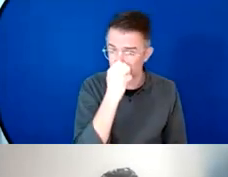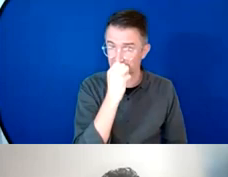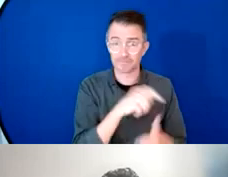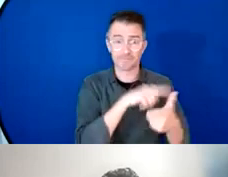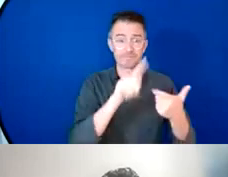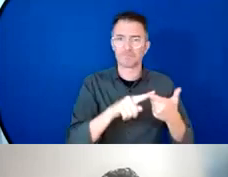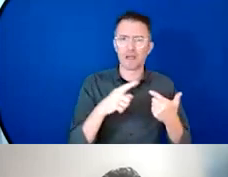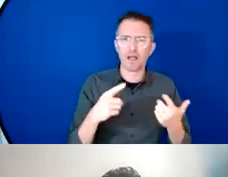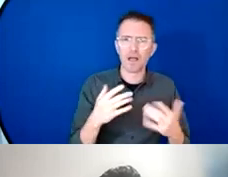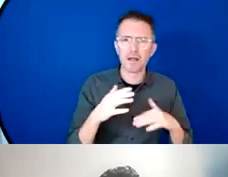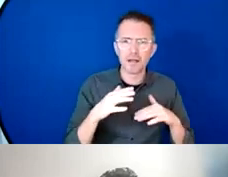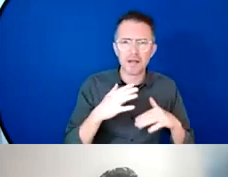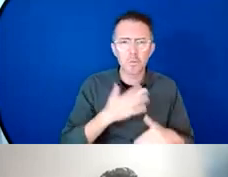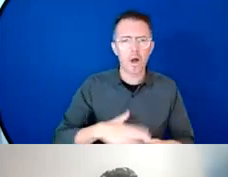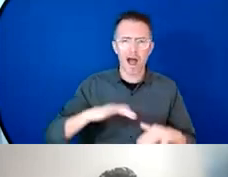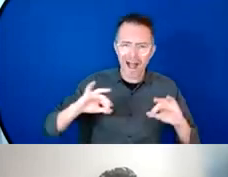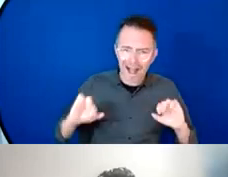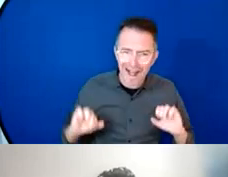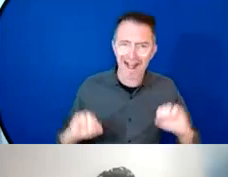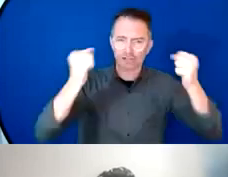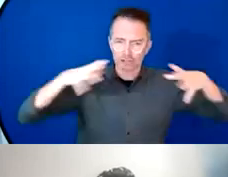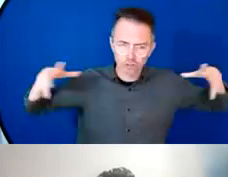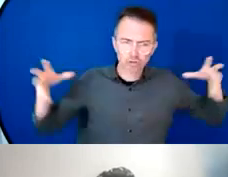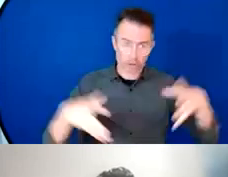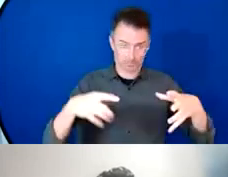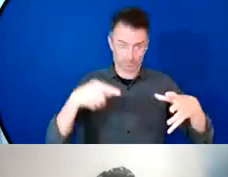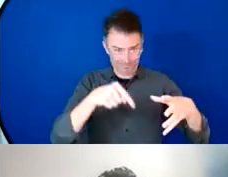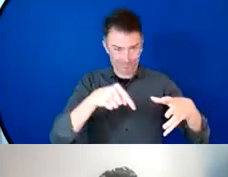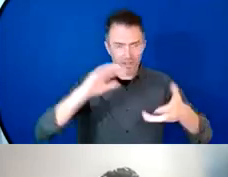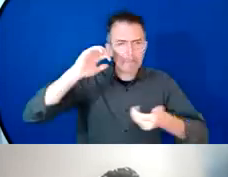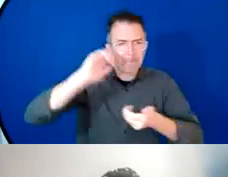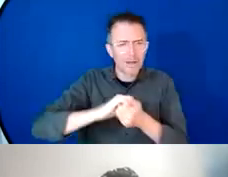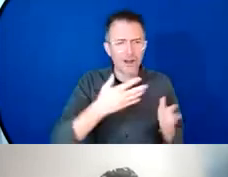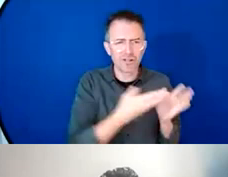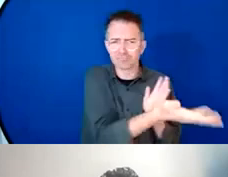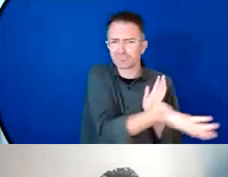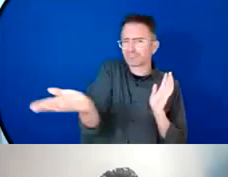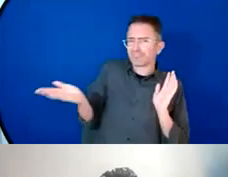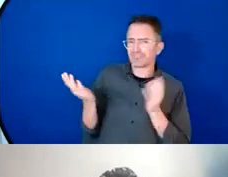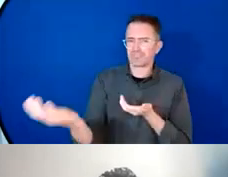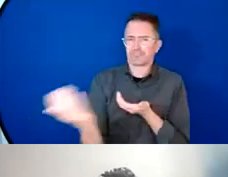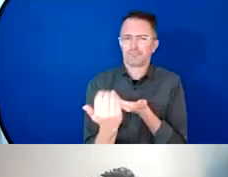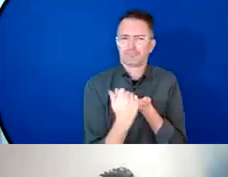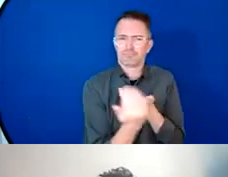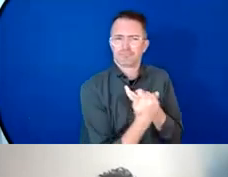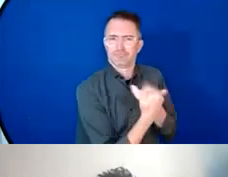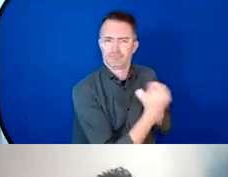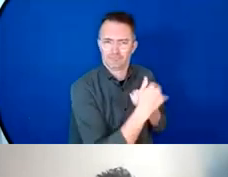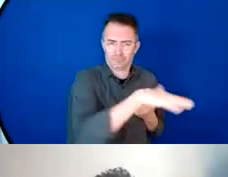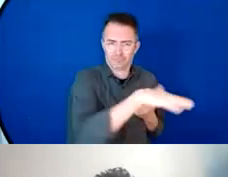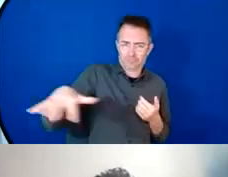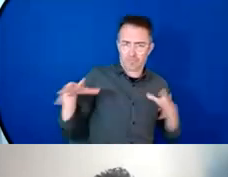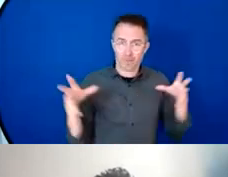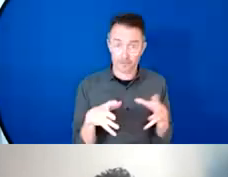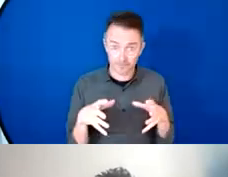And so what do we know? We know that definitely climate change disproportionately threatens the most vulnerable.